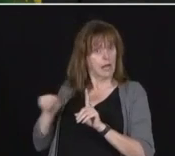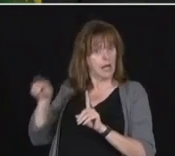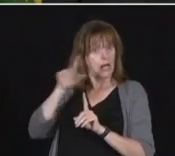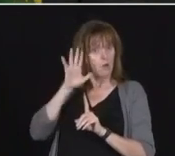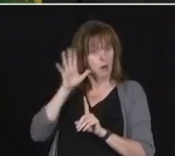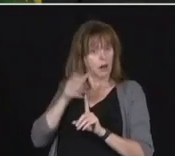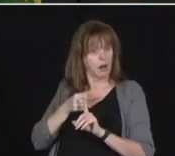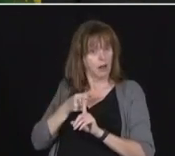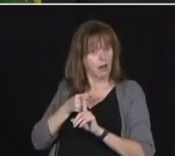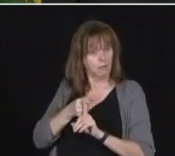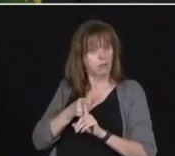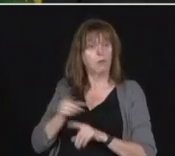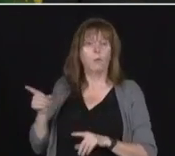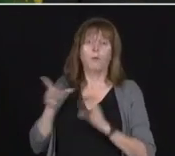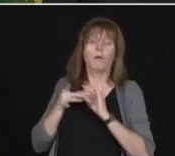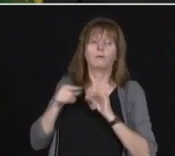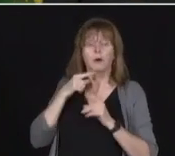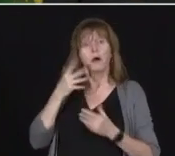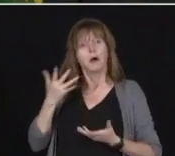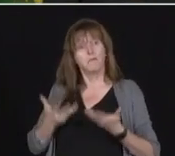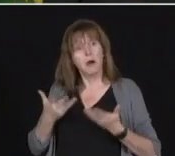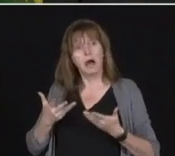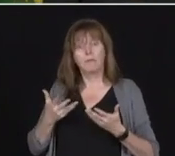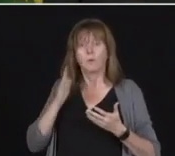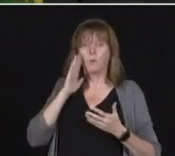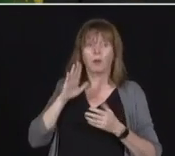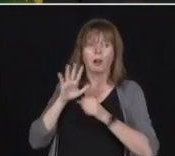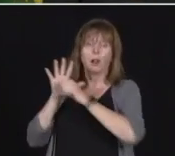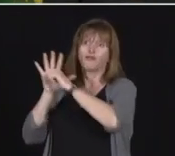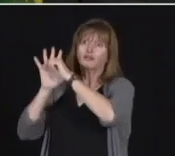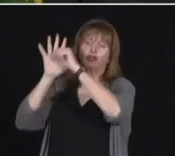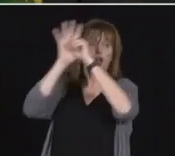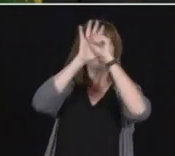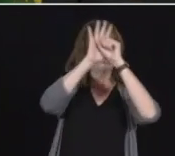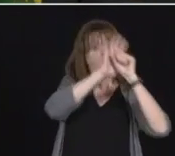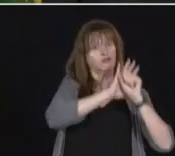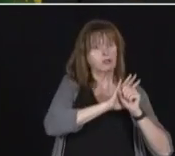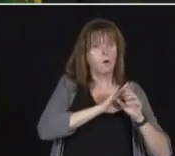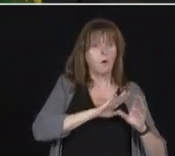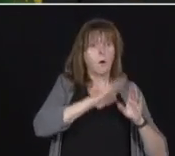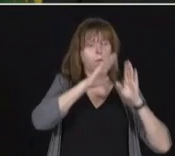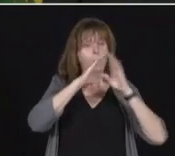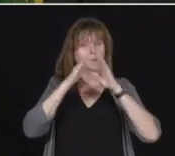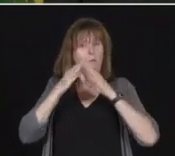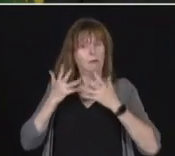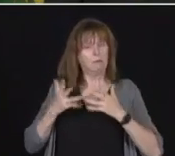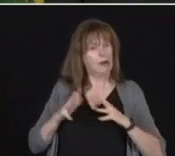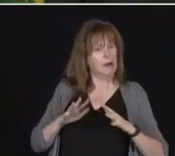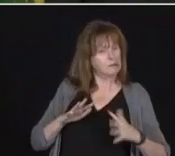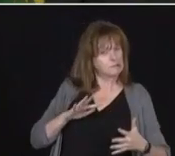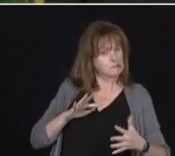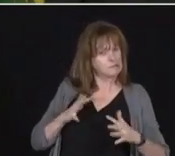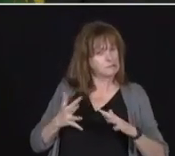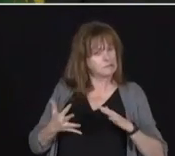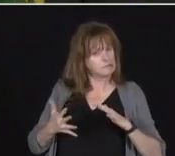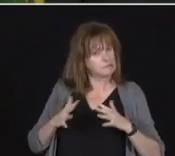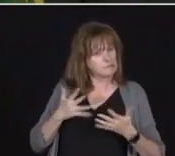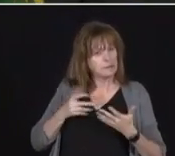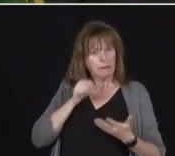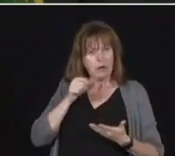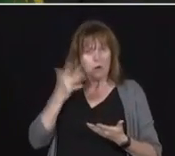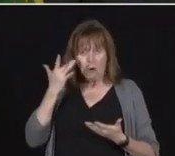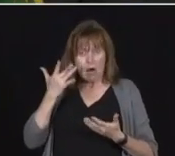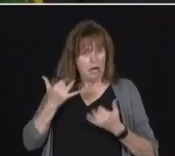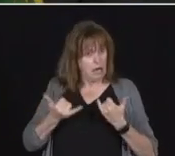to take a regional approach to reopening? In other words, does it slow down the possibility of reopening Ontario in